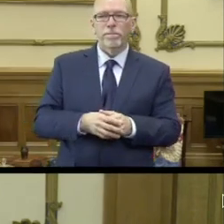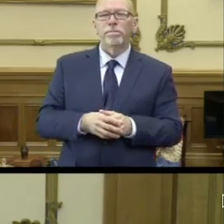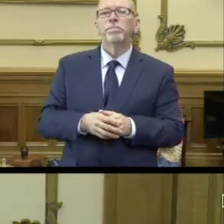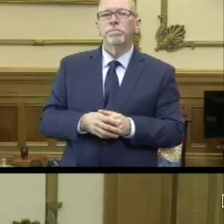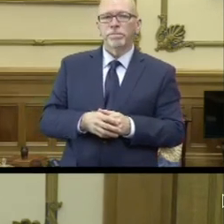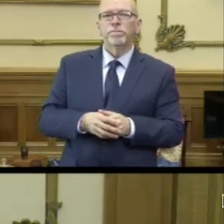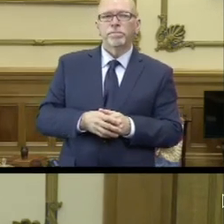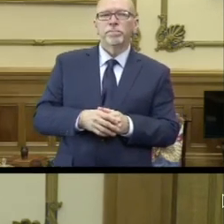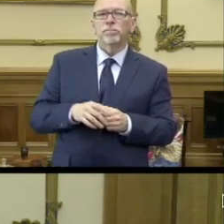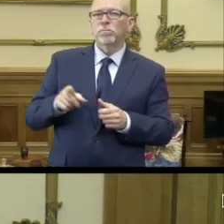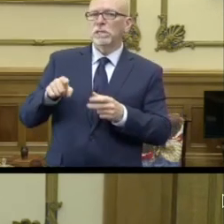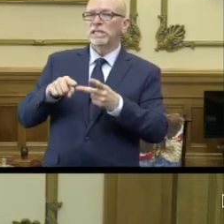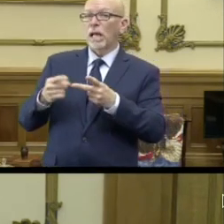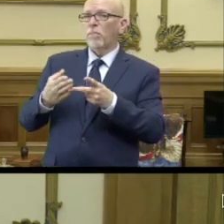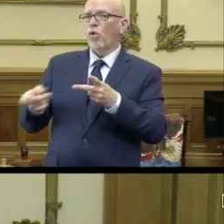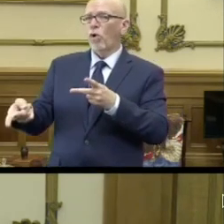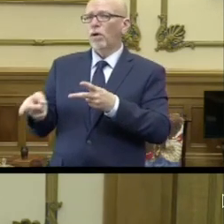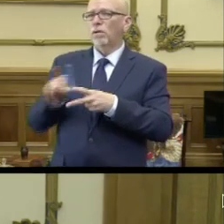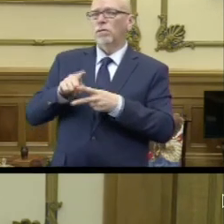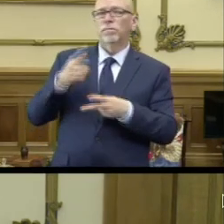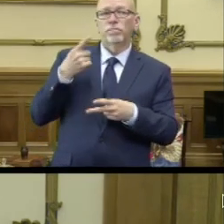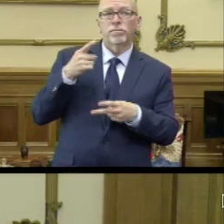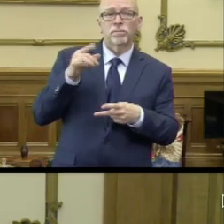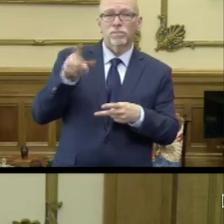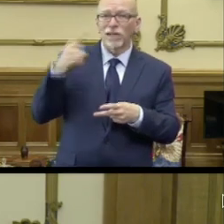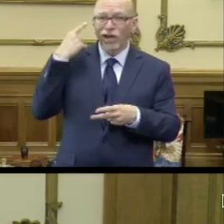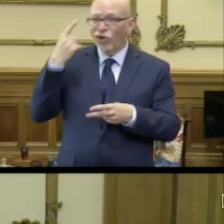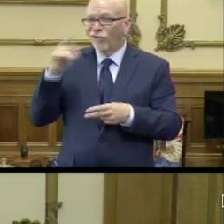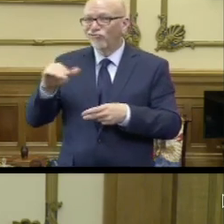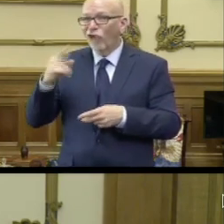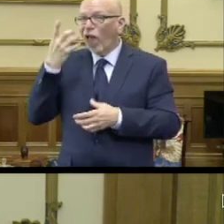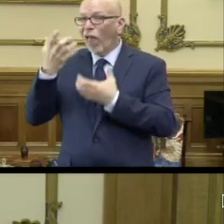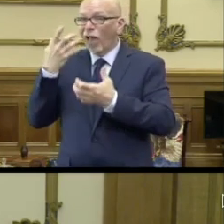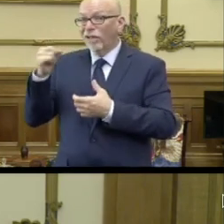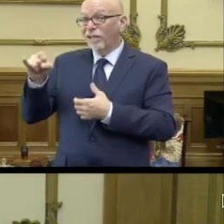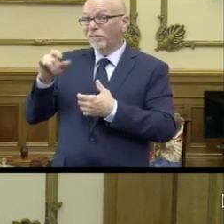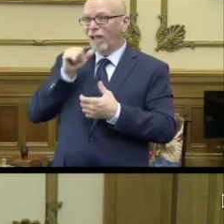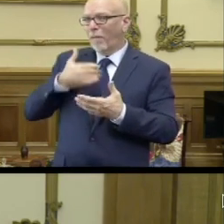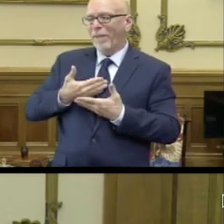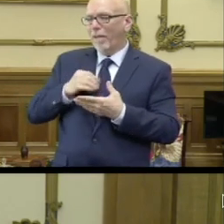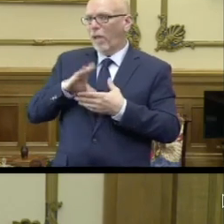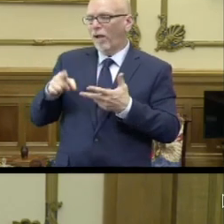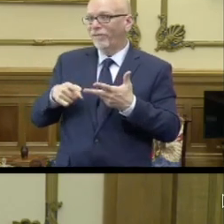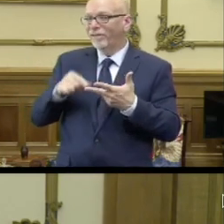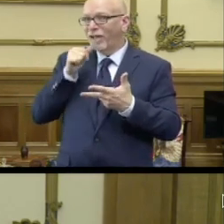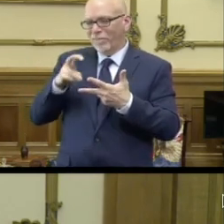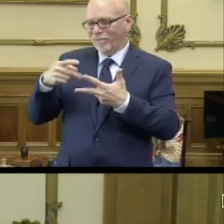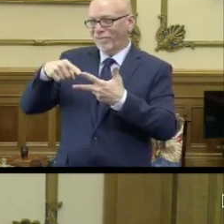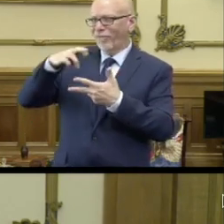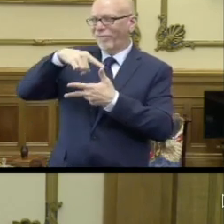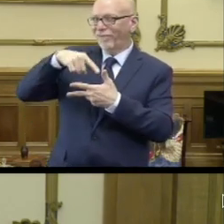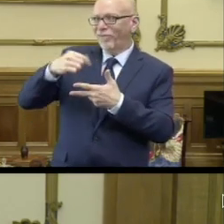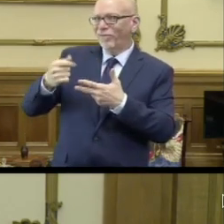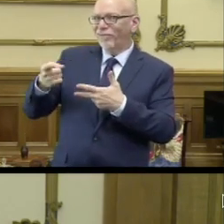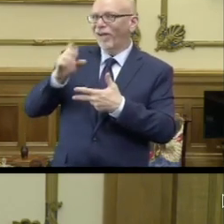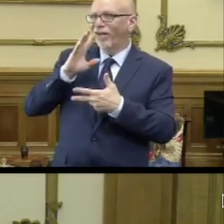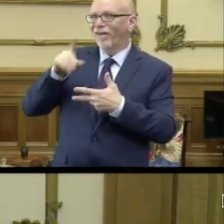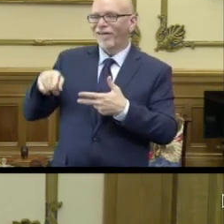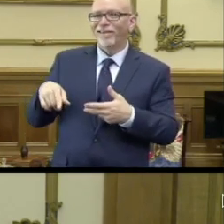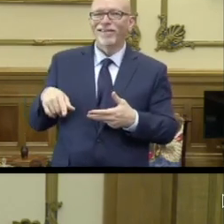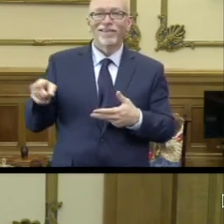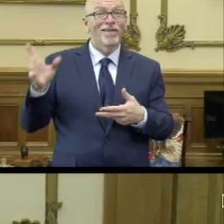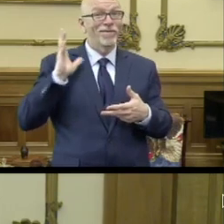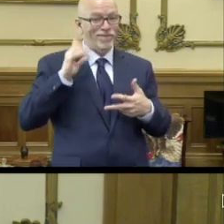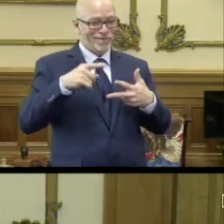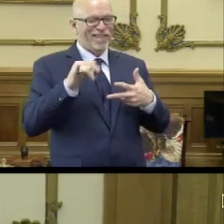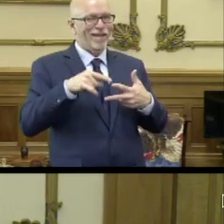Weaver, you can take the second part. I don't know if that was your oldest or your middle child, but it wasn't your youngest, Rob, there in the background. It used to be the